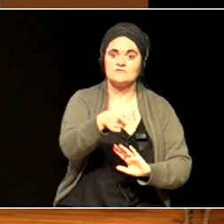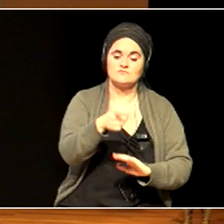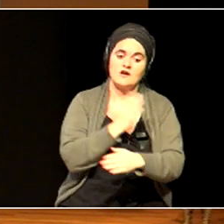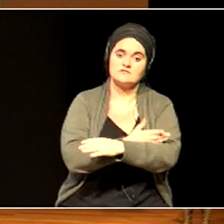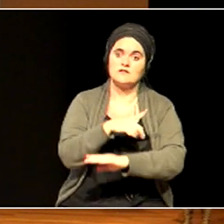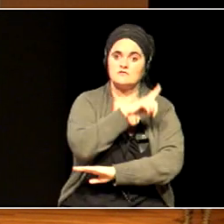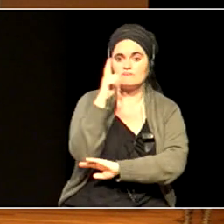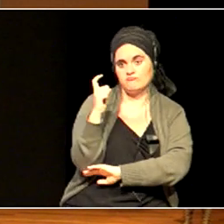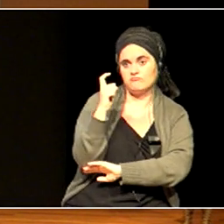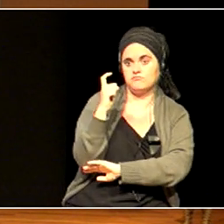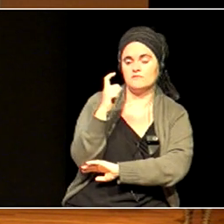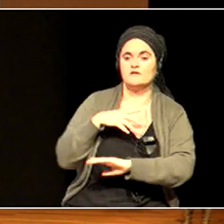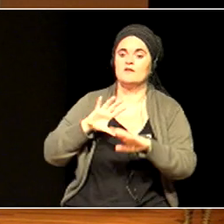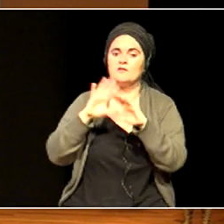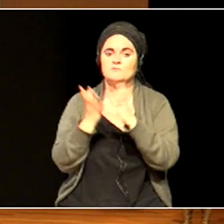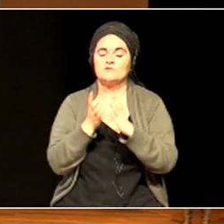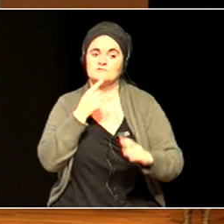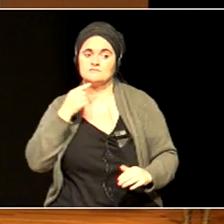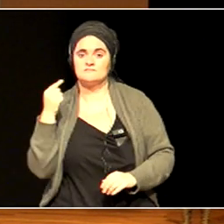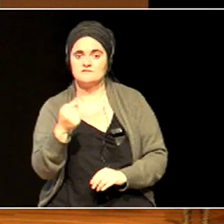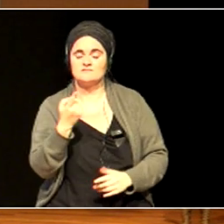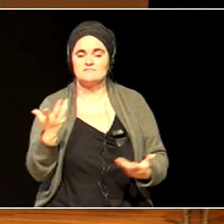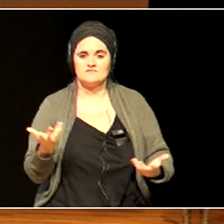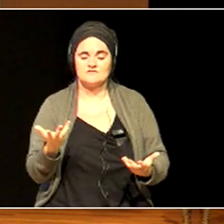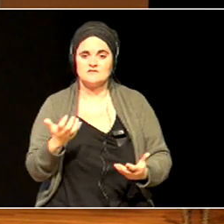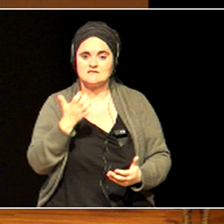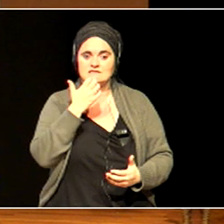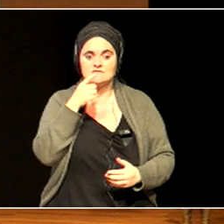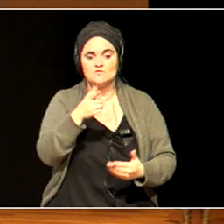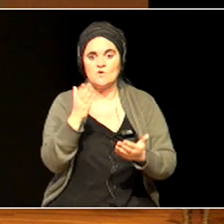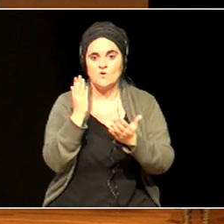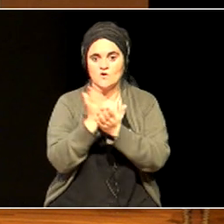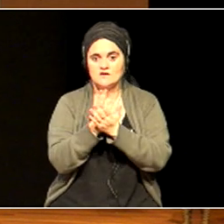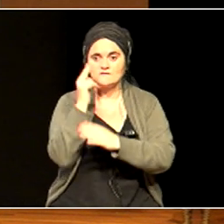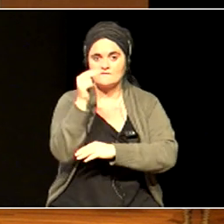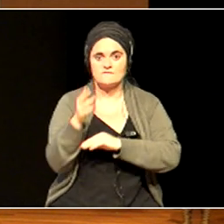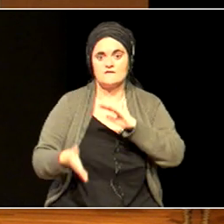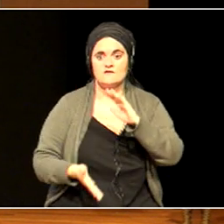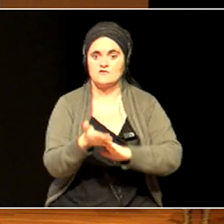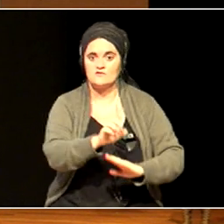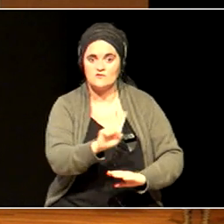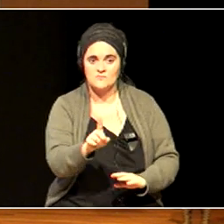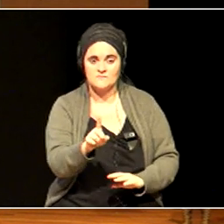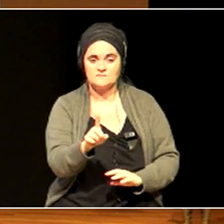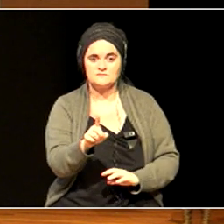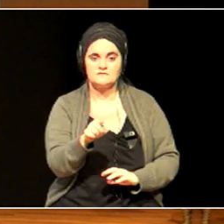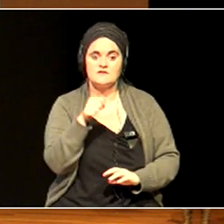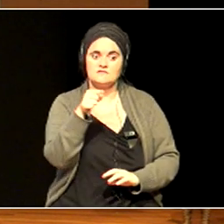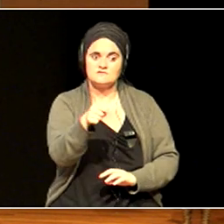if you don't skip school on Friday, I'm giving you famine, drought, fire, floods, and war.